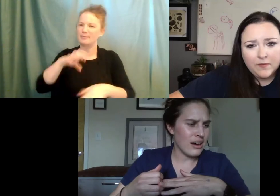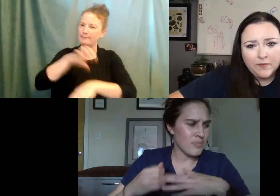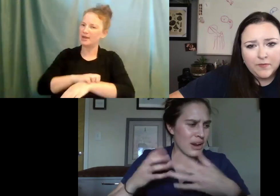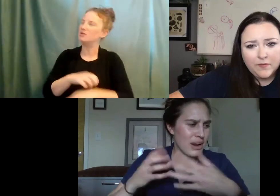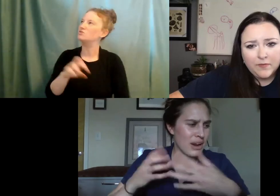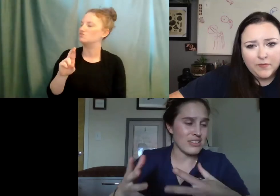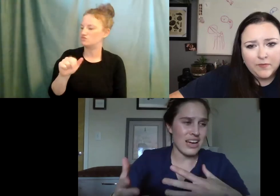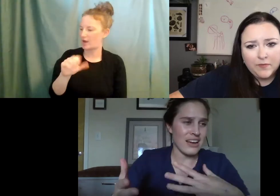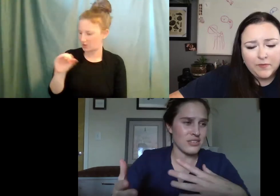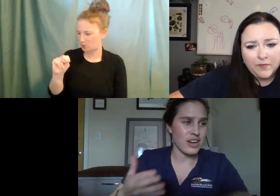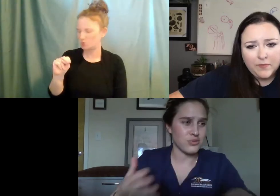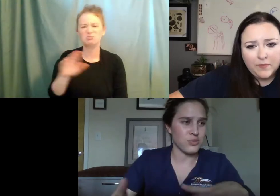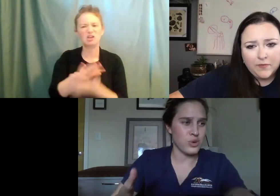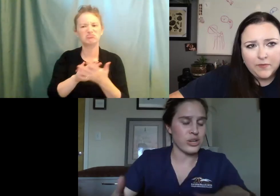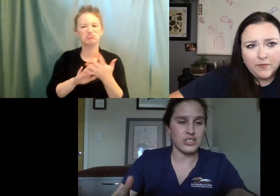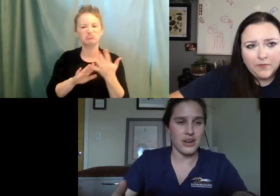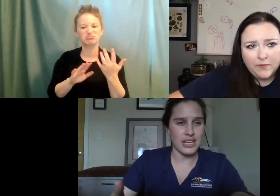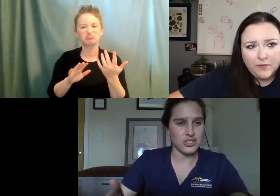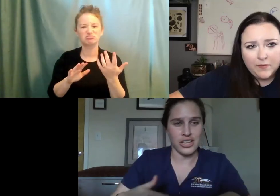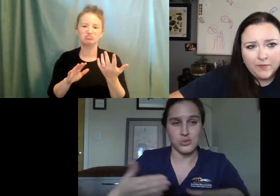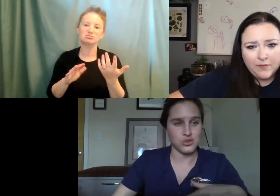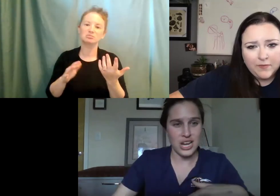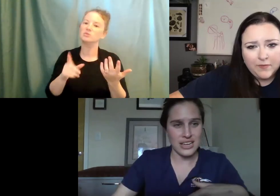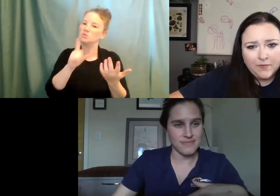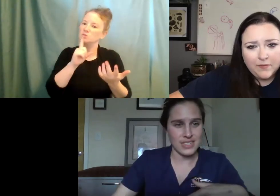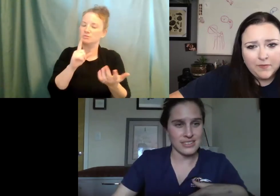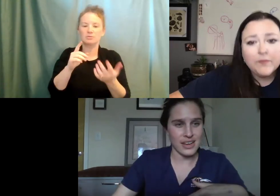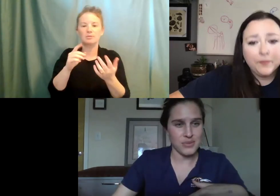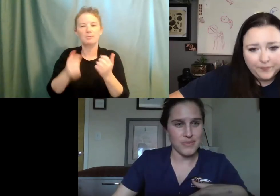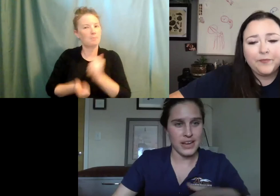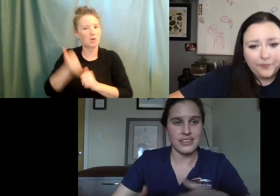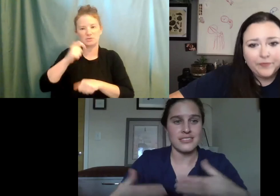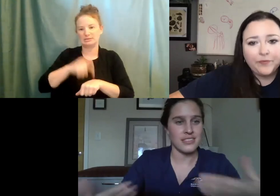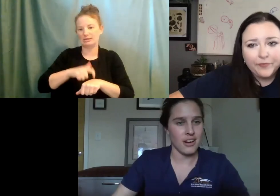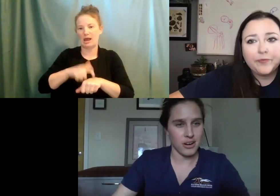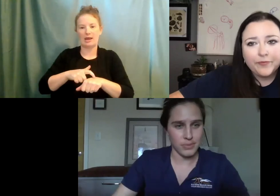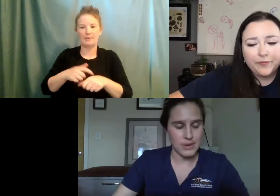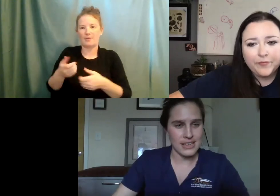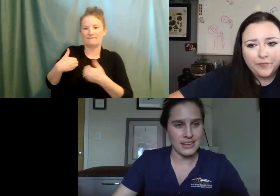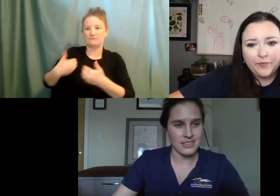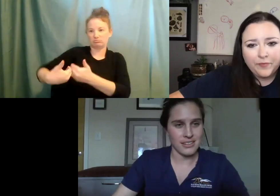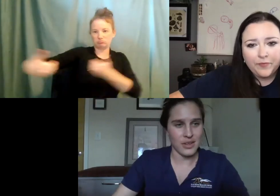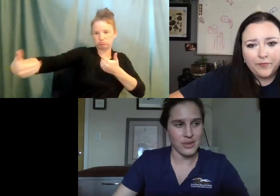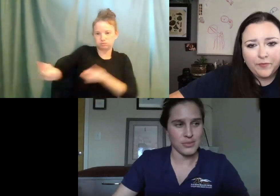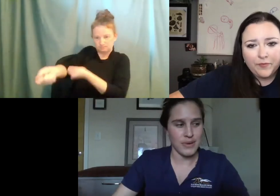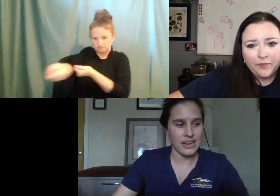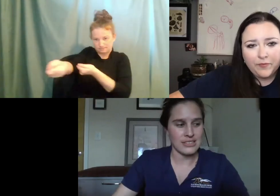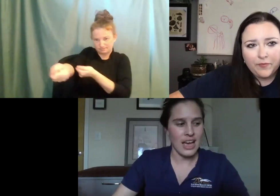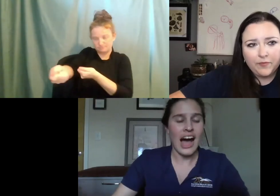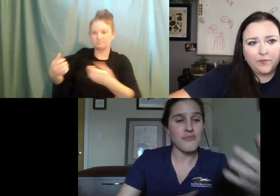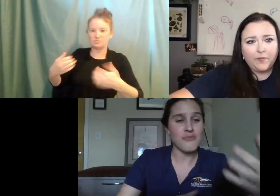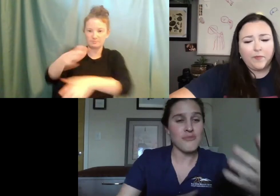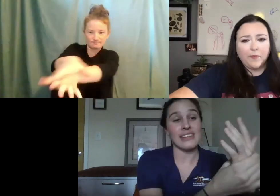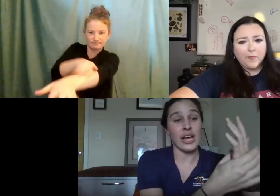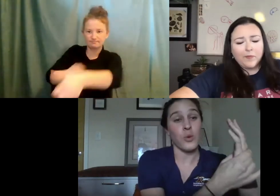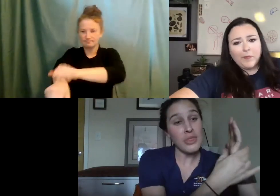Uh, but everything else I, I, we really try to make sure like restraint doesn't allow them to bite us. Our PPE doesn't allow them to bite us.